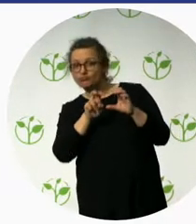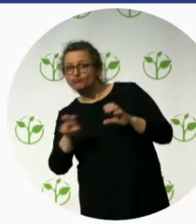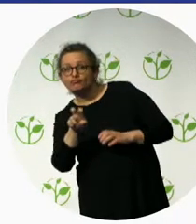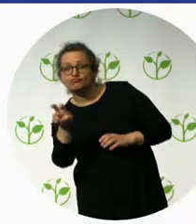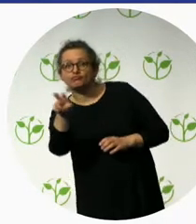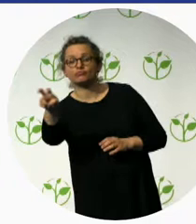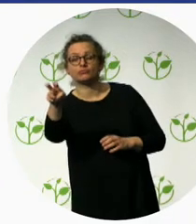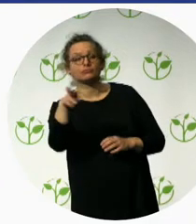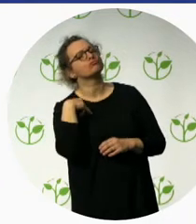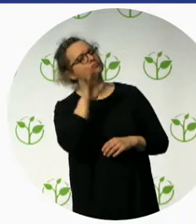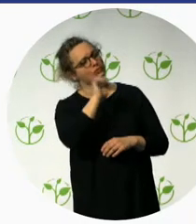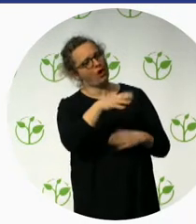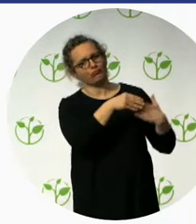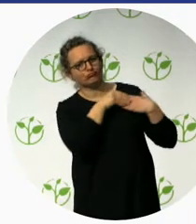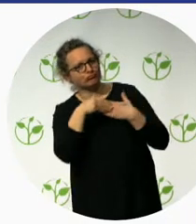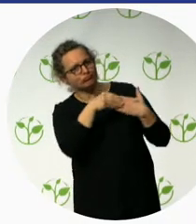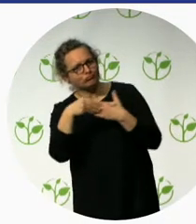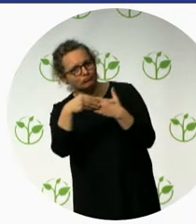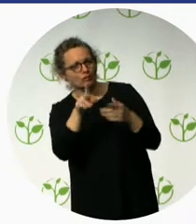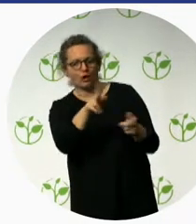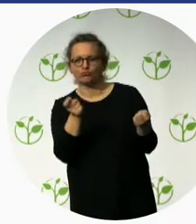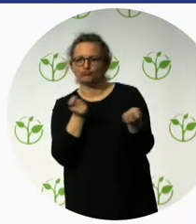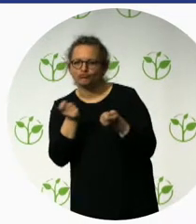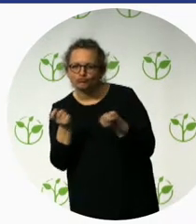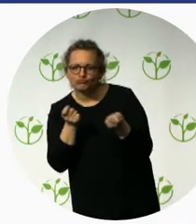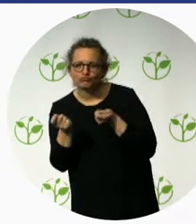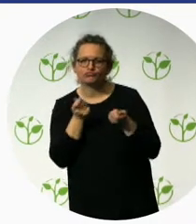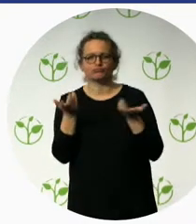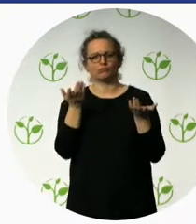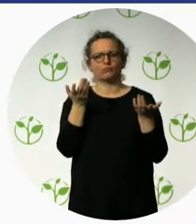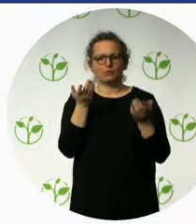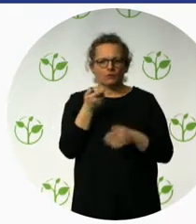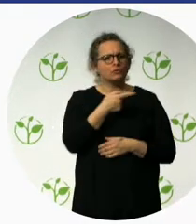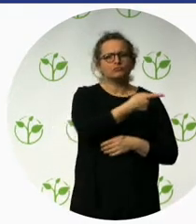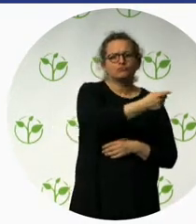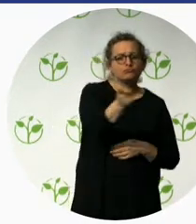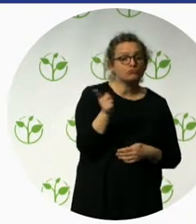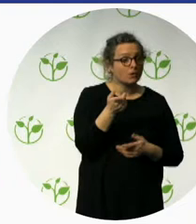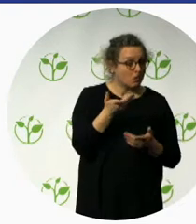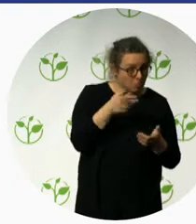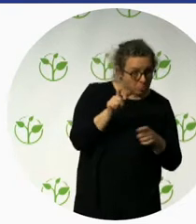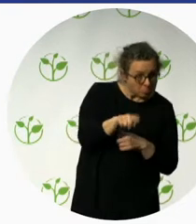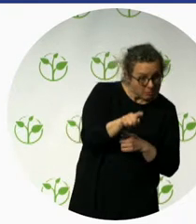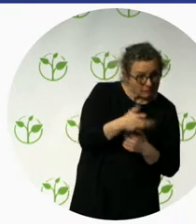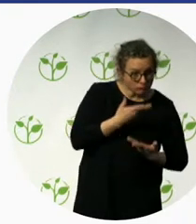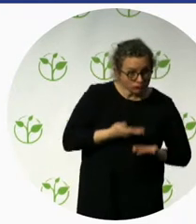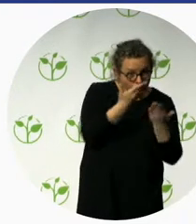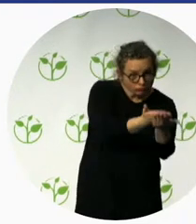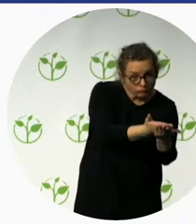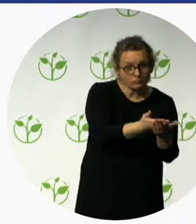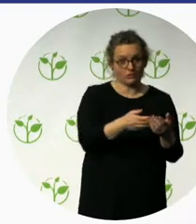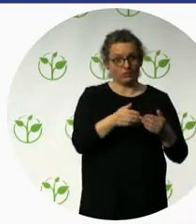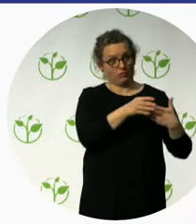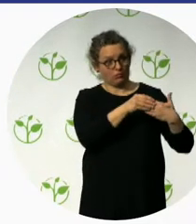providing travel management with expertise of people with access needs. We organize events with hundreds of people in many